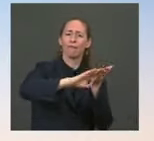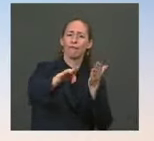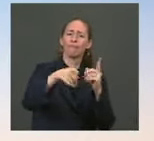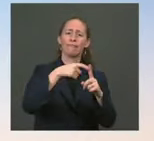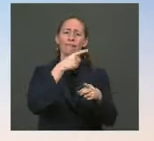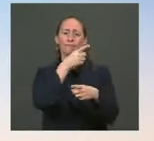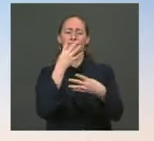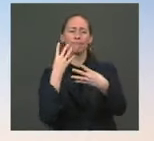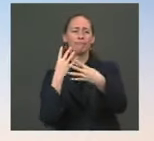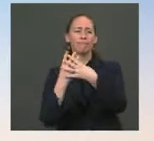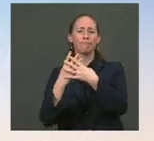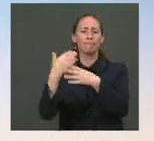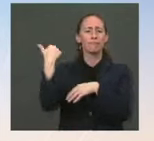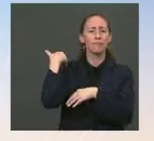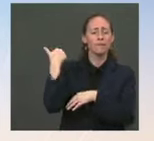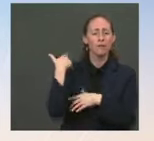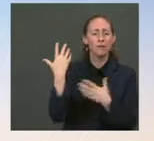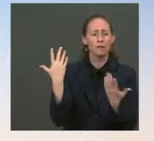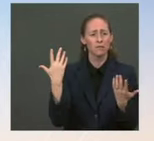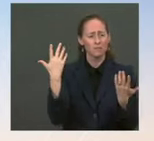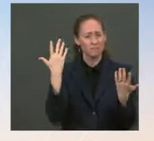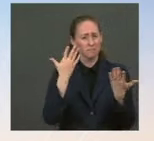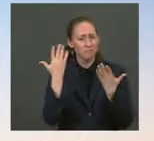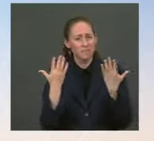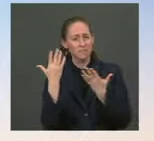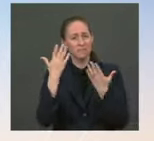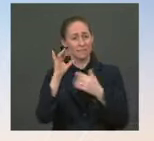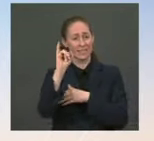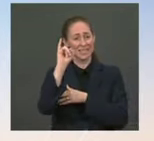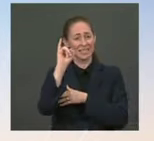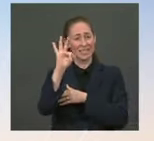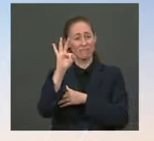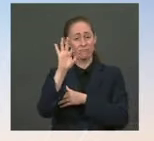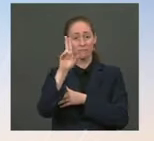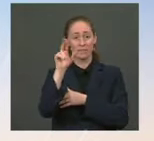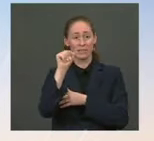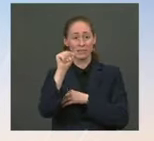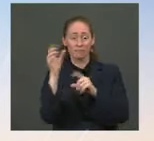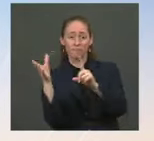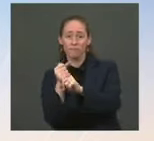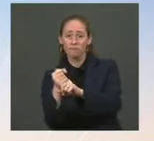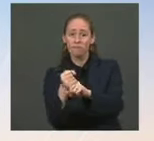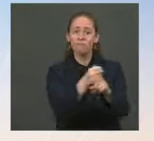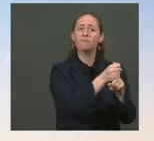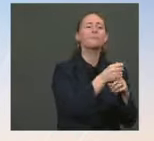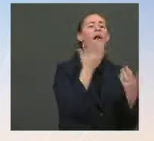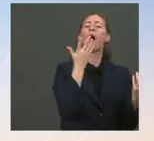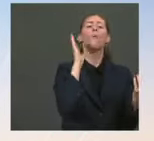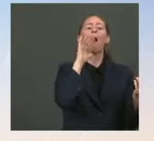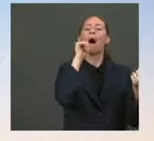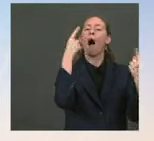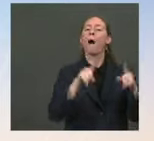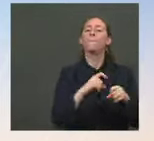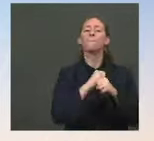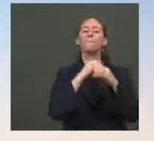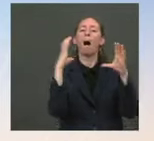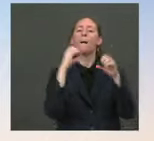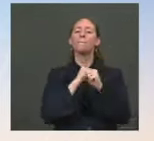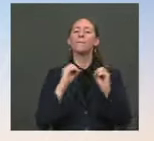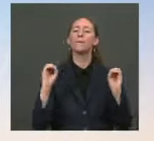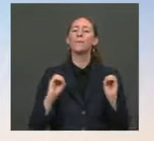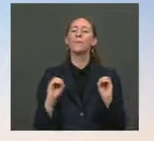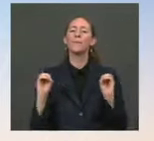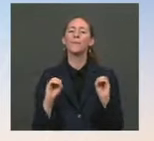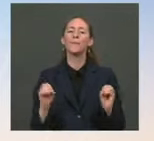had the United States retained control of Bagram? Ms. Well, I can't speak to this specific case. I'd let it leave it to the intelligence community to